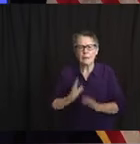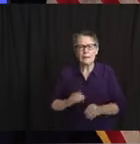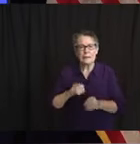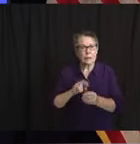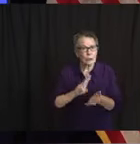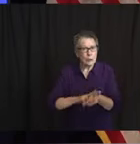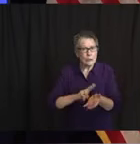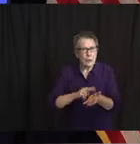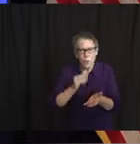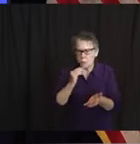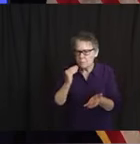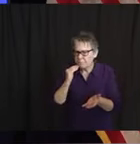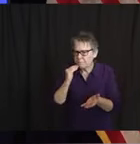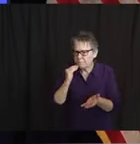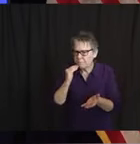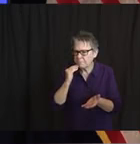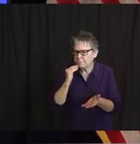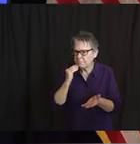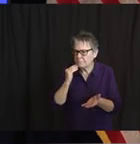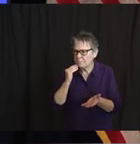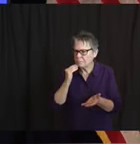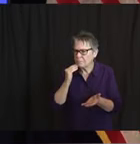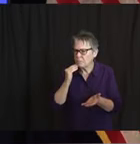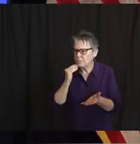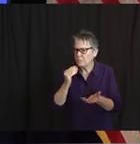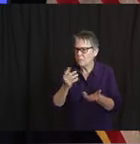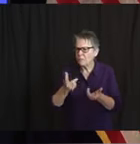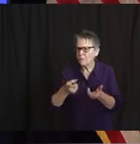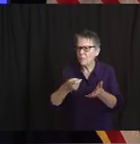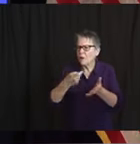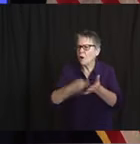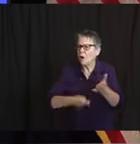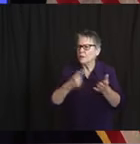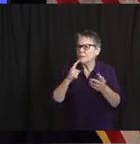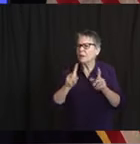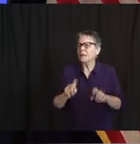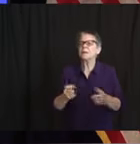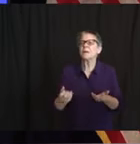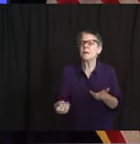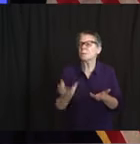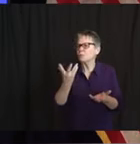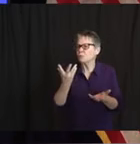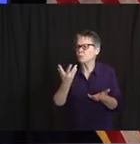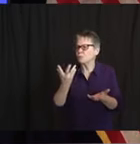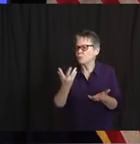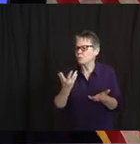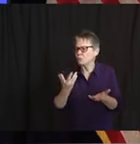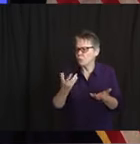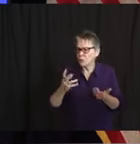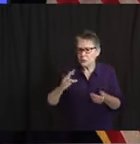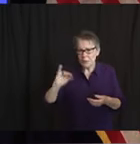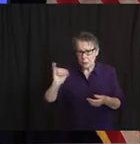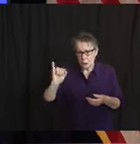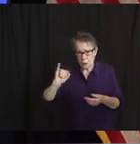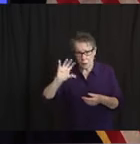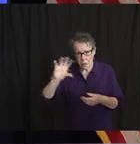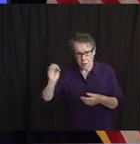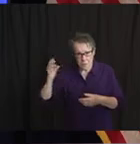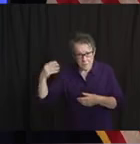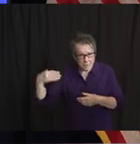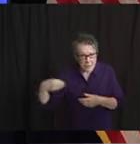of testing for the COVID testing? Is that something, does anyone recall, are insurance companies covering or just helping to cover some of it?